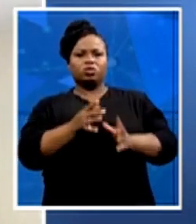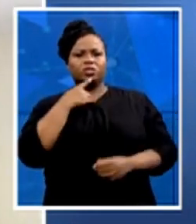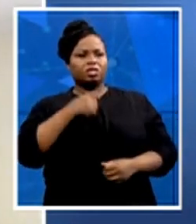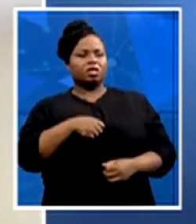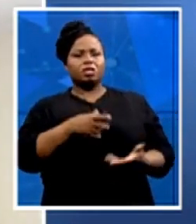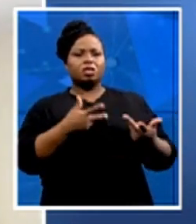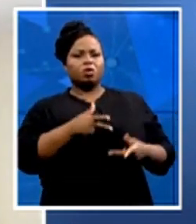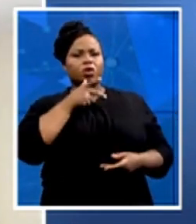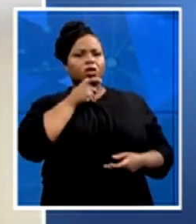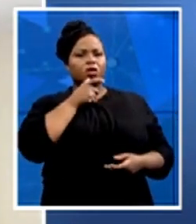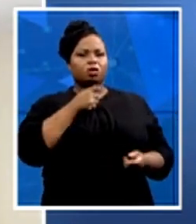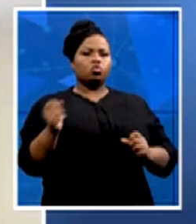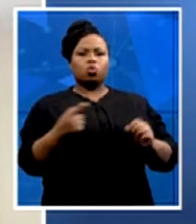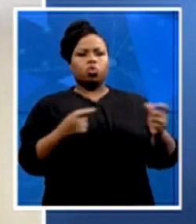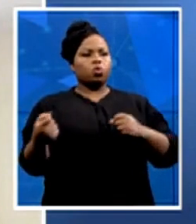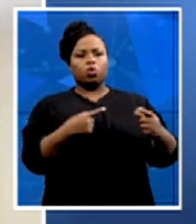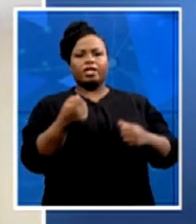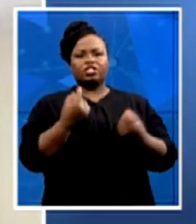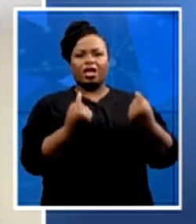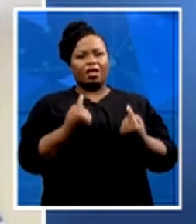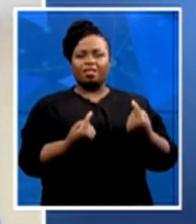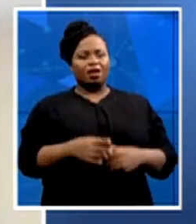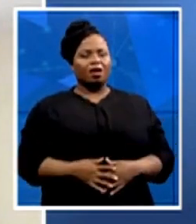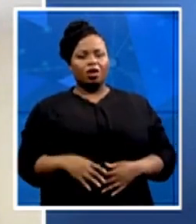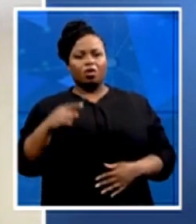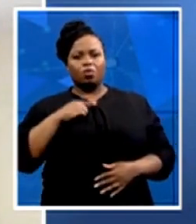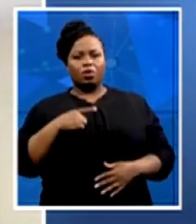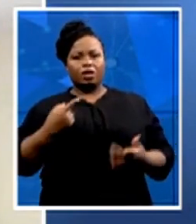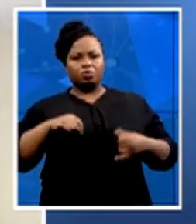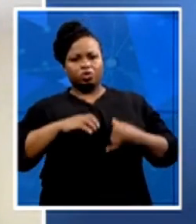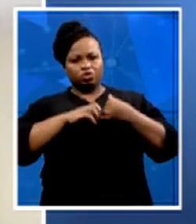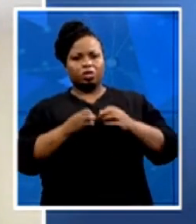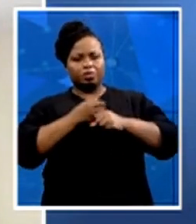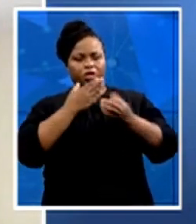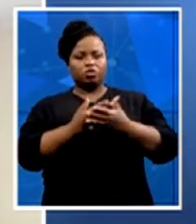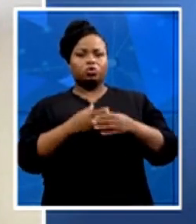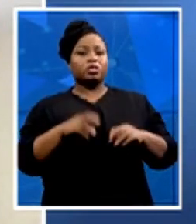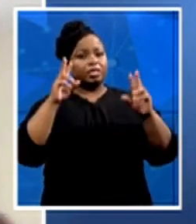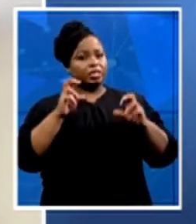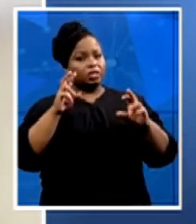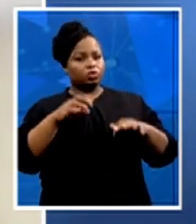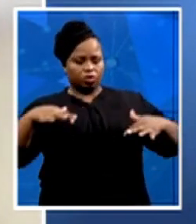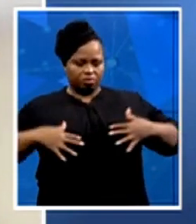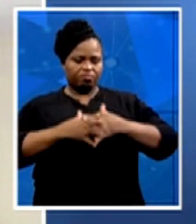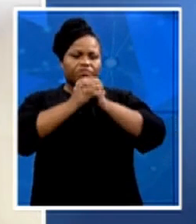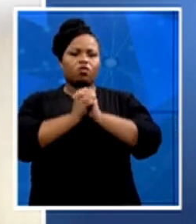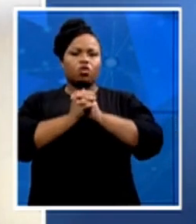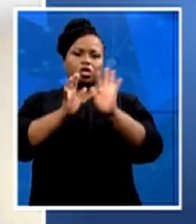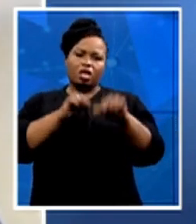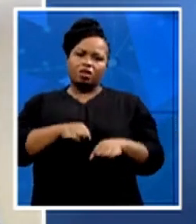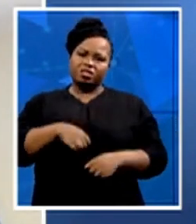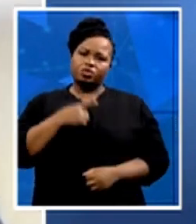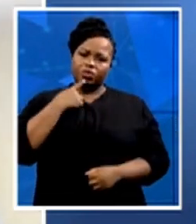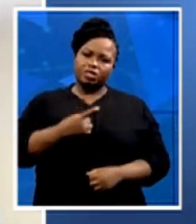look at the issues that are facing our constituency and collectively agree in one word to say that we need to collectively work together.